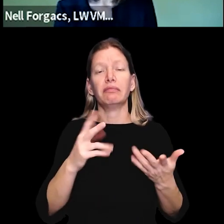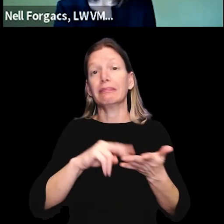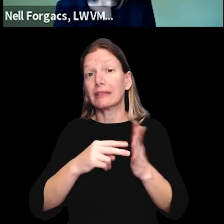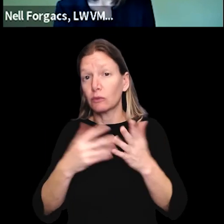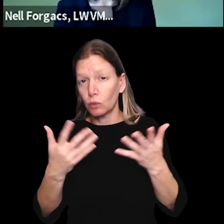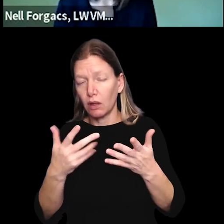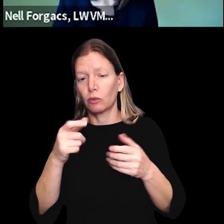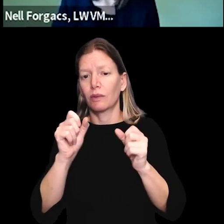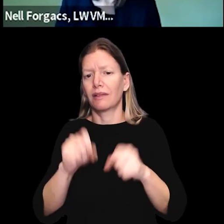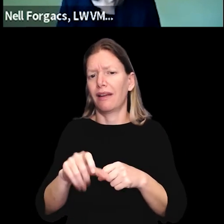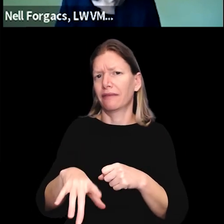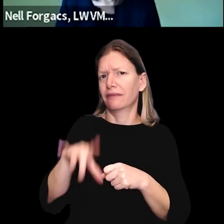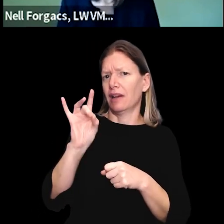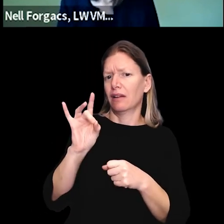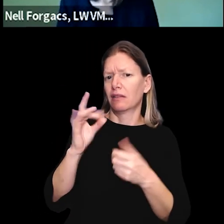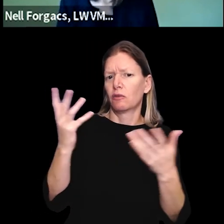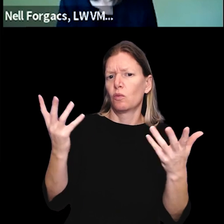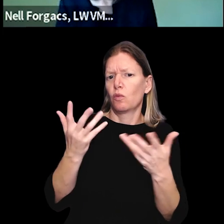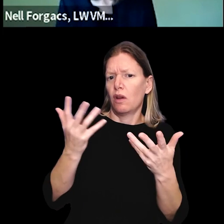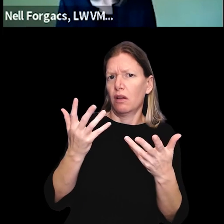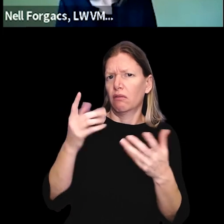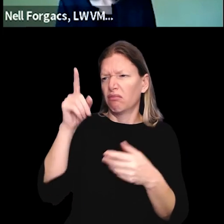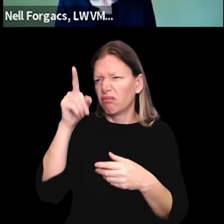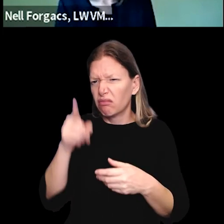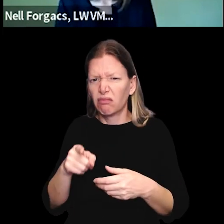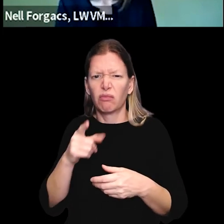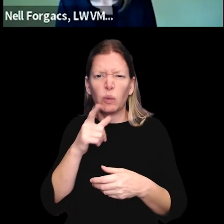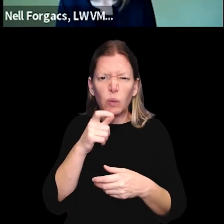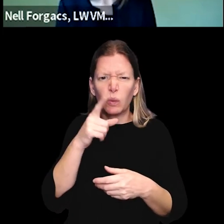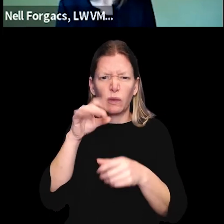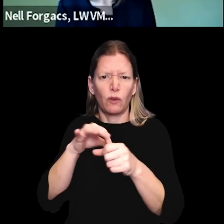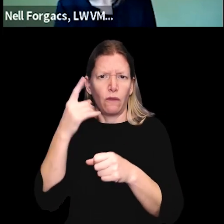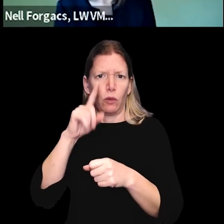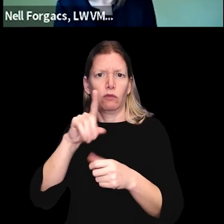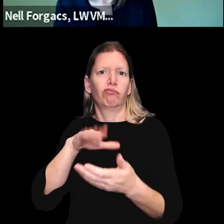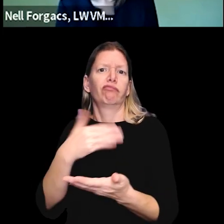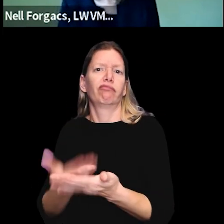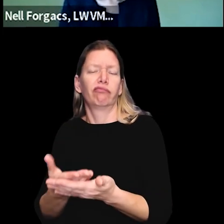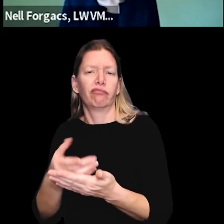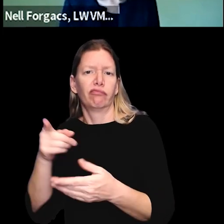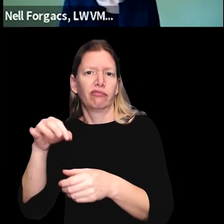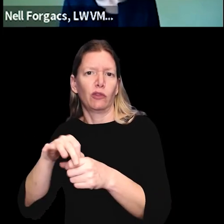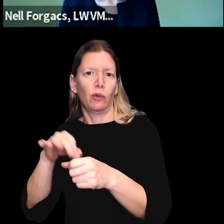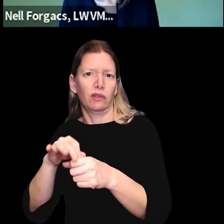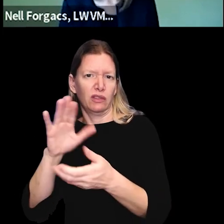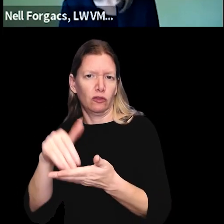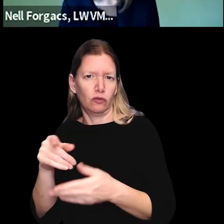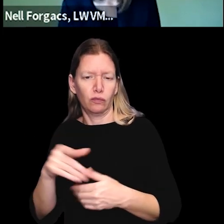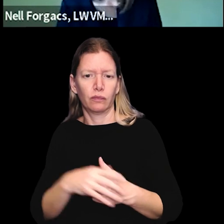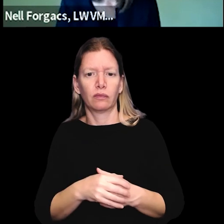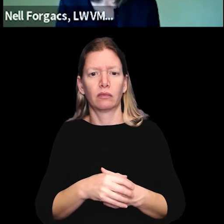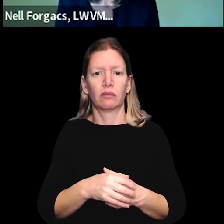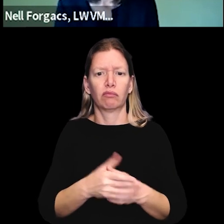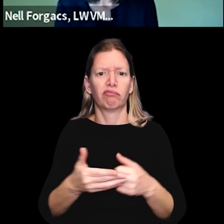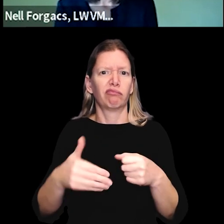So, in other words, you can find out what and for whom you will be voting when you go to the polls.